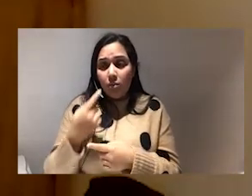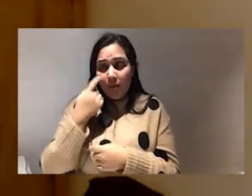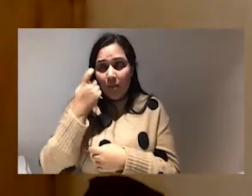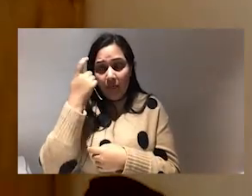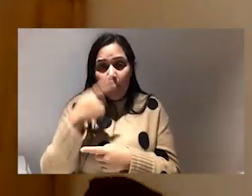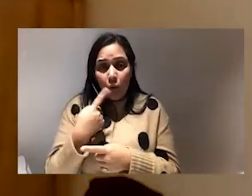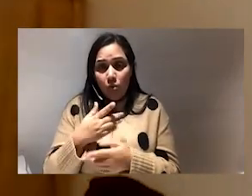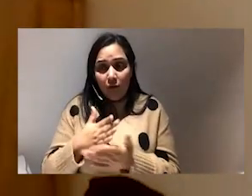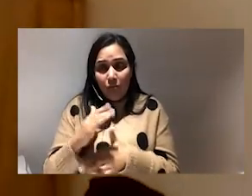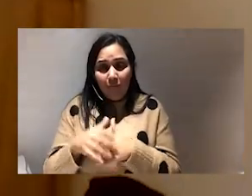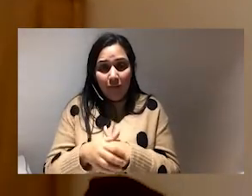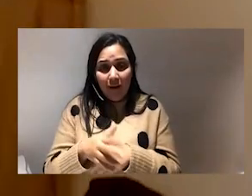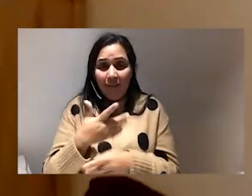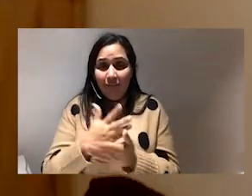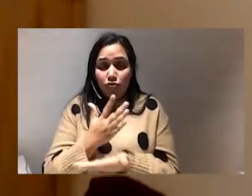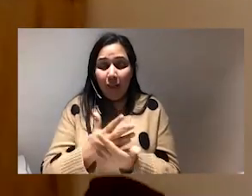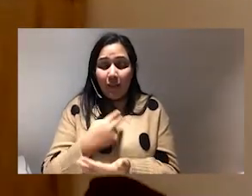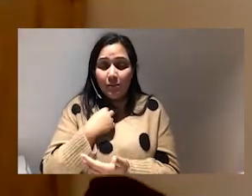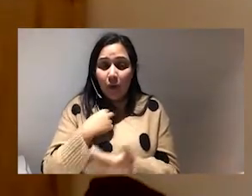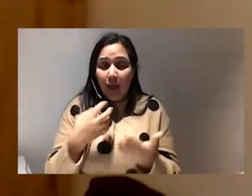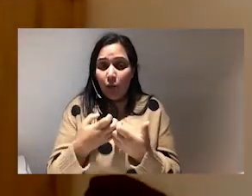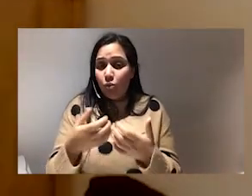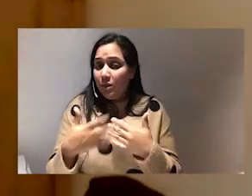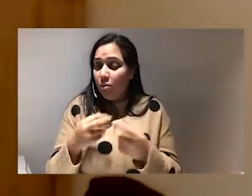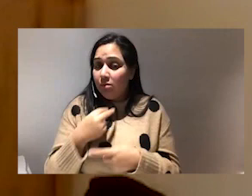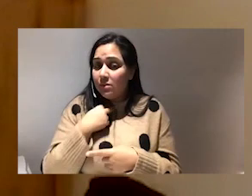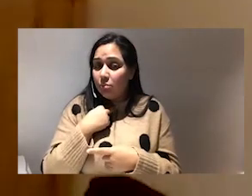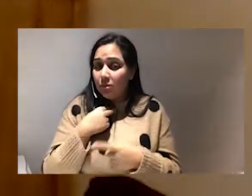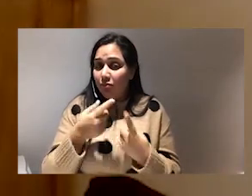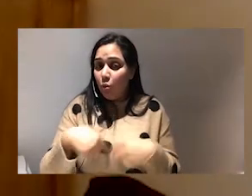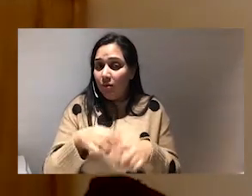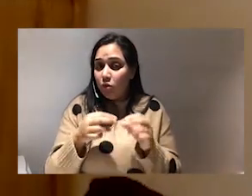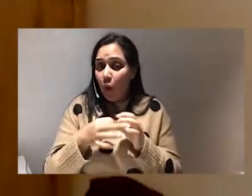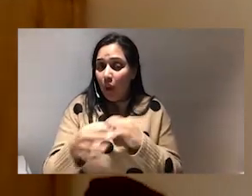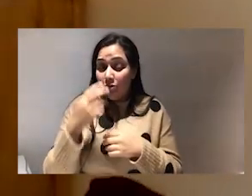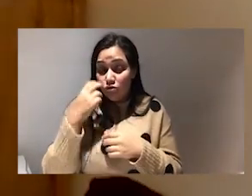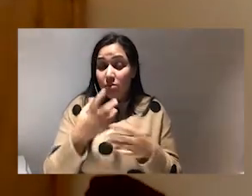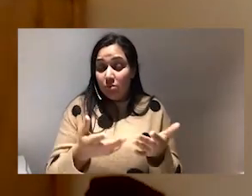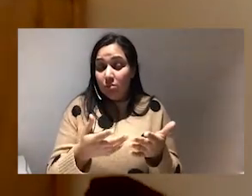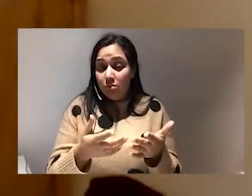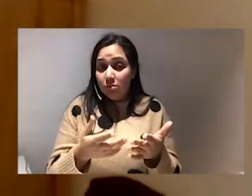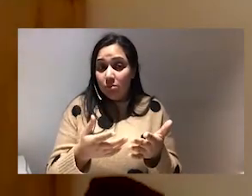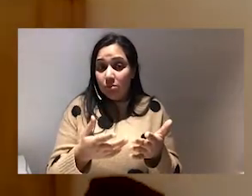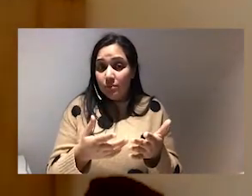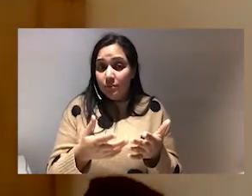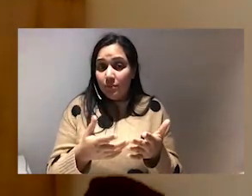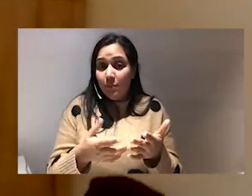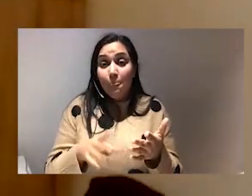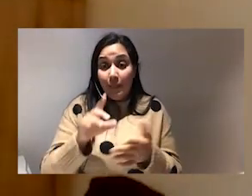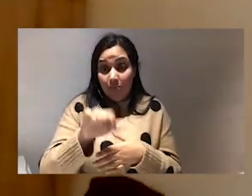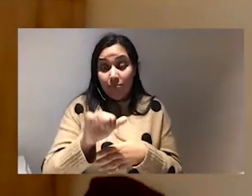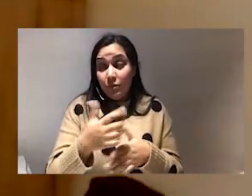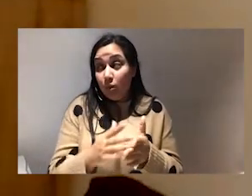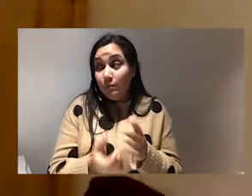i felt really disappointed how do you deal with the disappointment from all of this online shit and this has been what's been happening